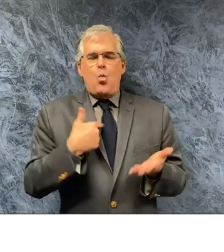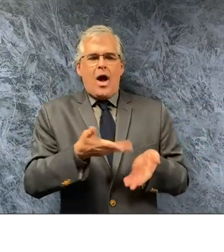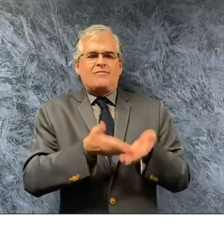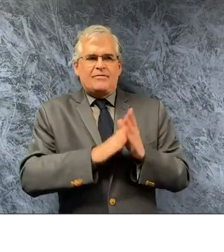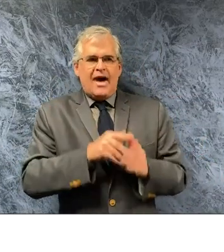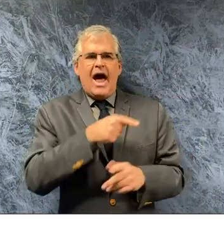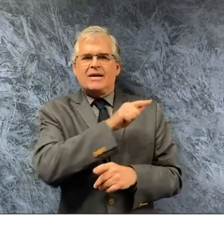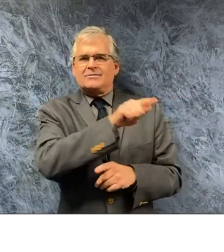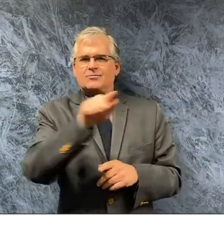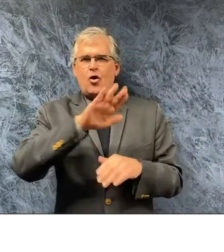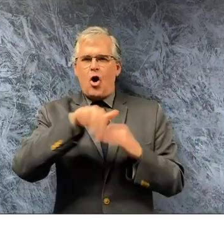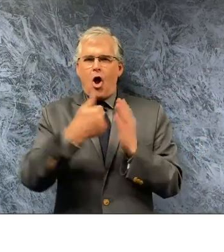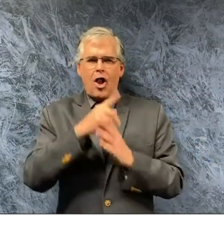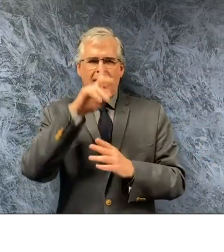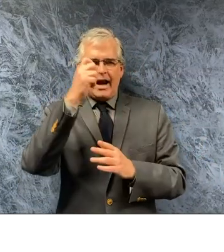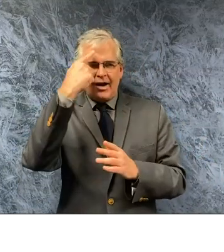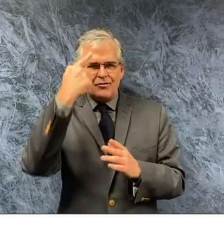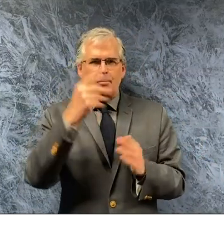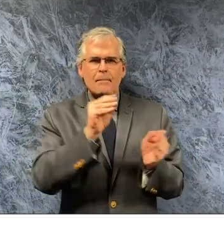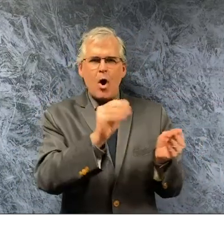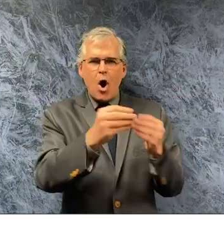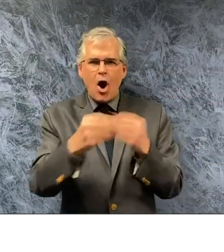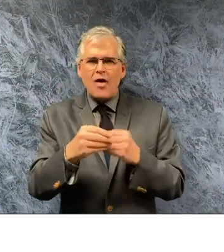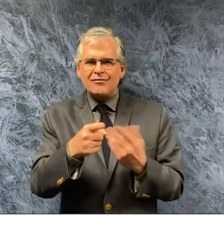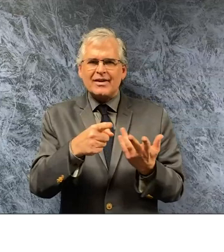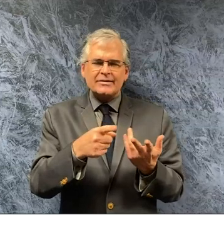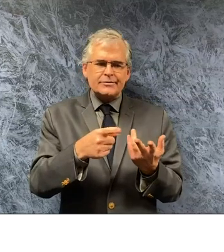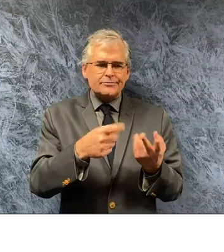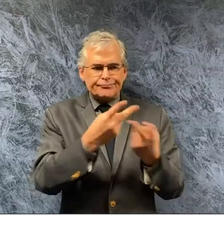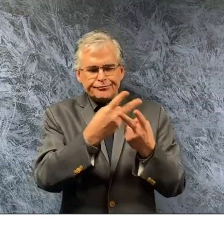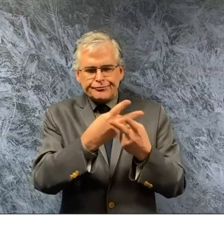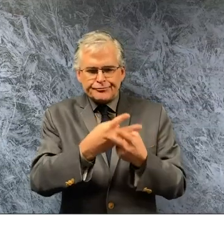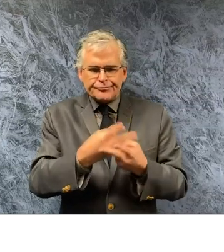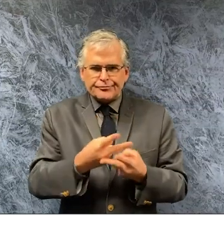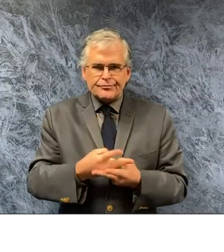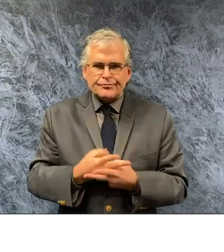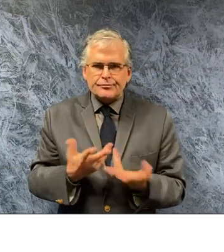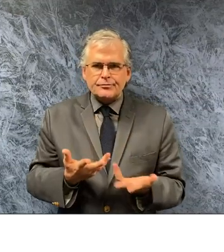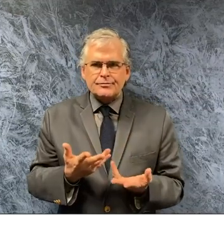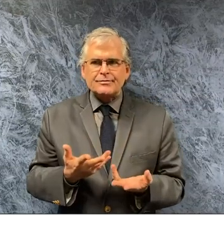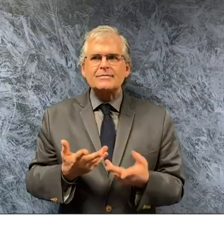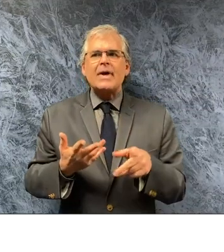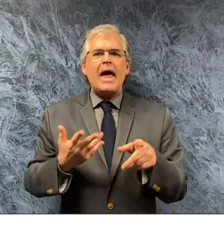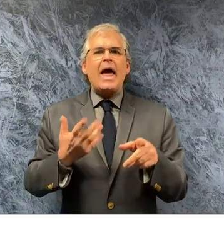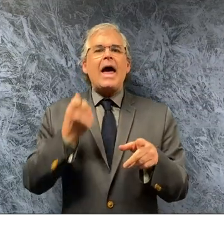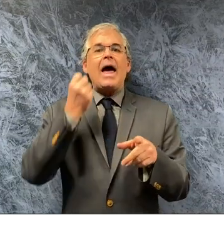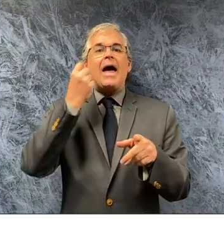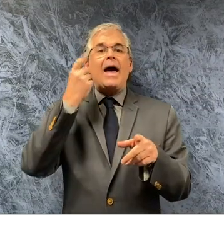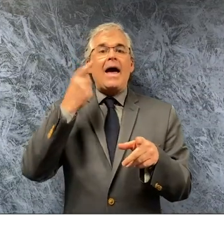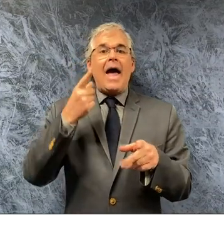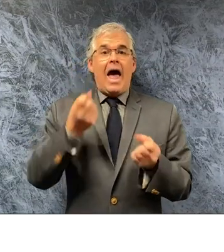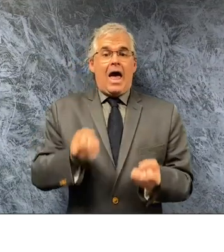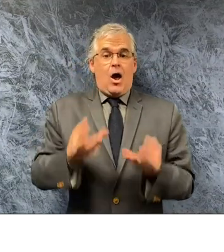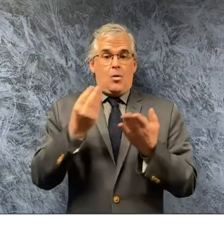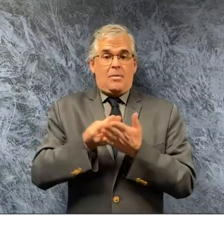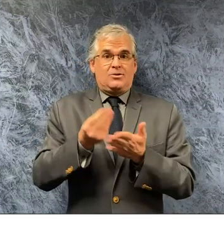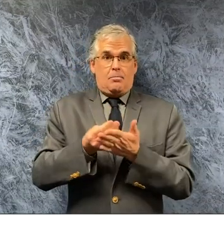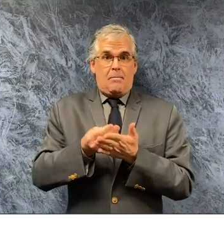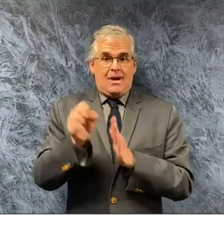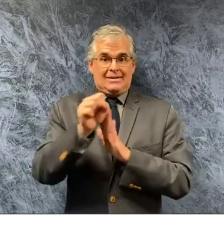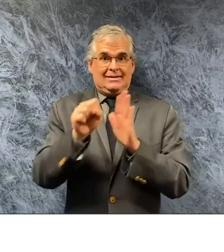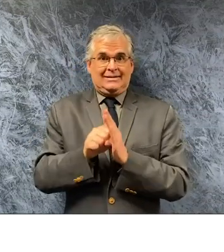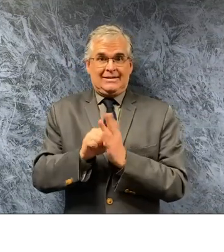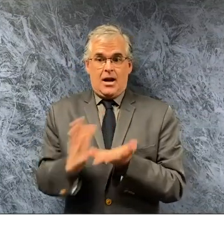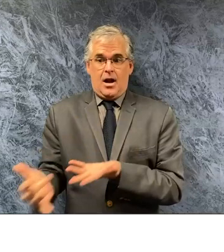folks in the media know this well i mean you see this our our revenues are falling they're not decreasing they went off a cliff i mean they absolutely went off a cliff